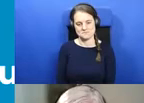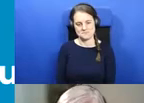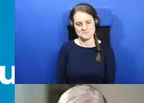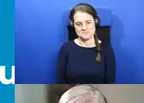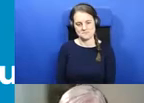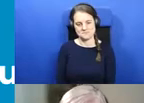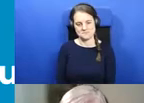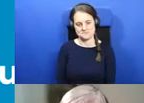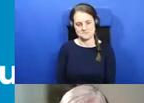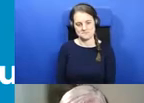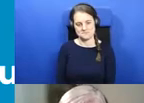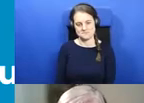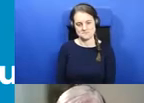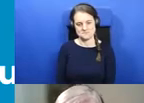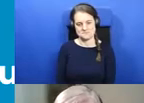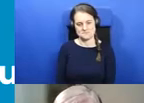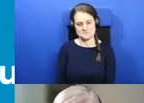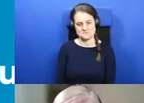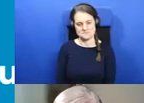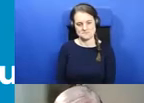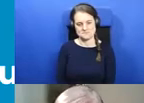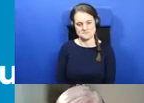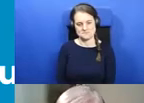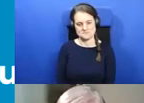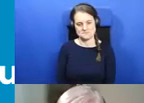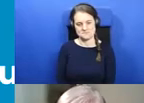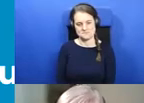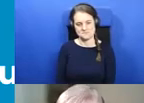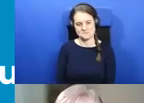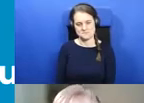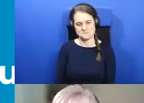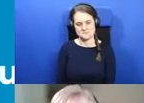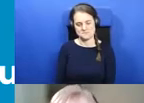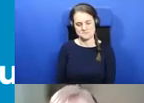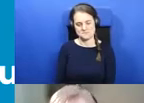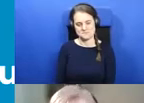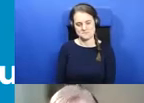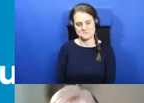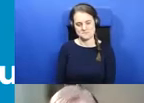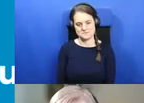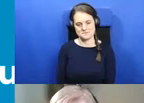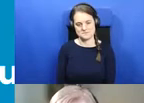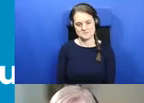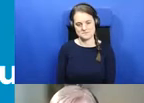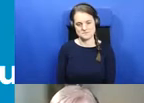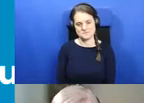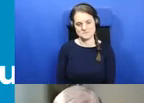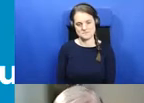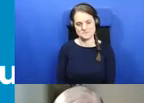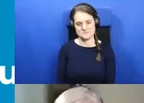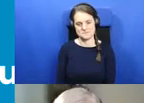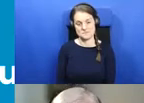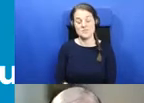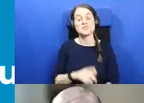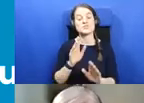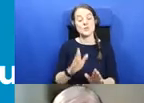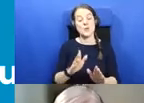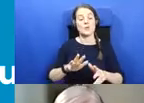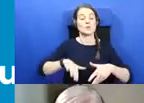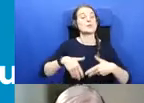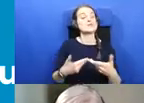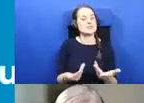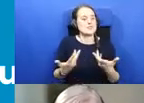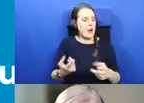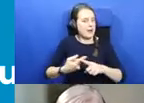So just to introduce Elva,